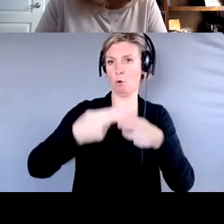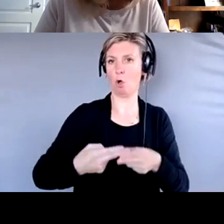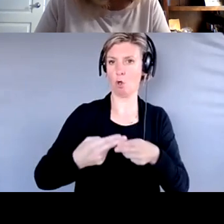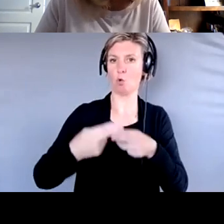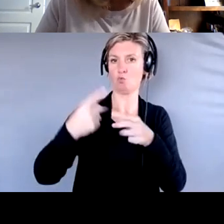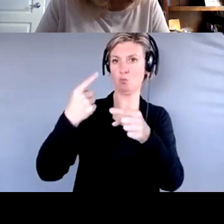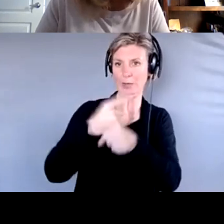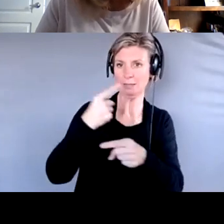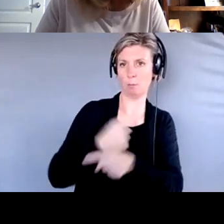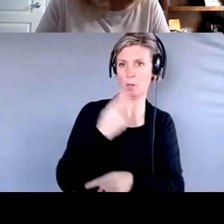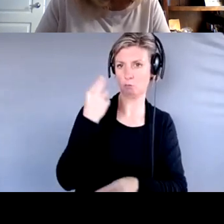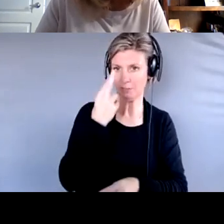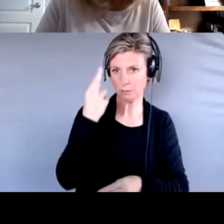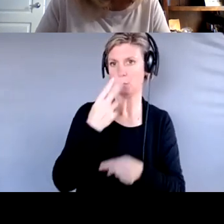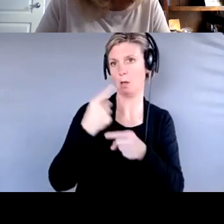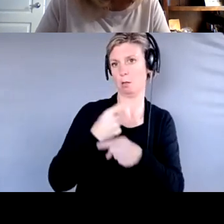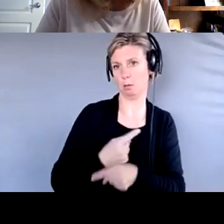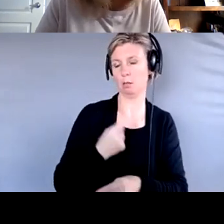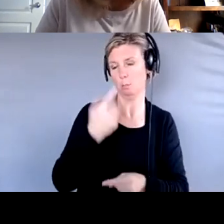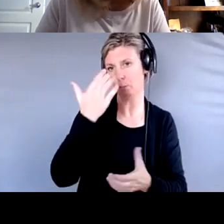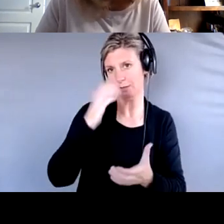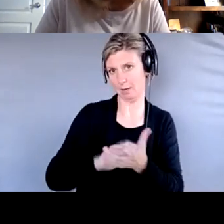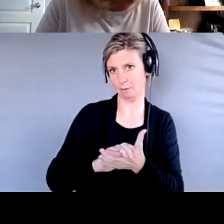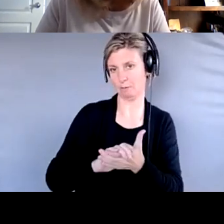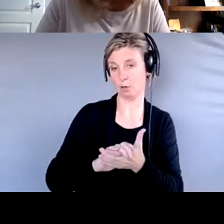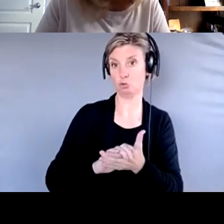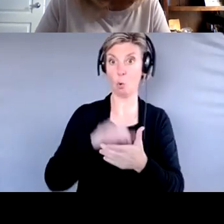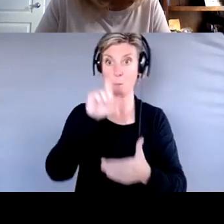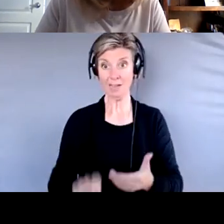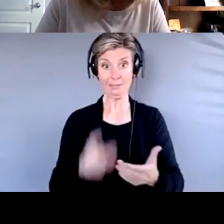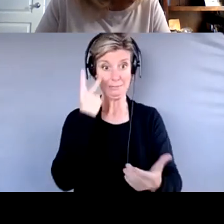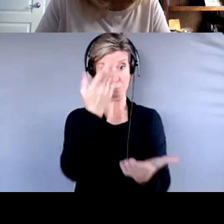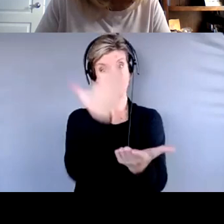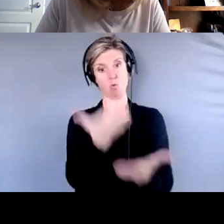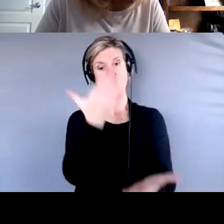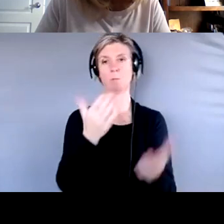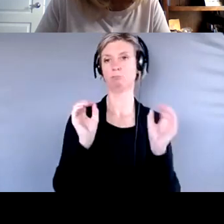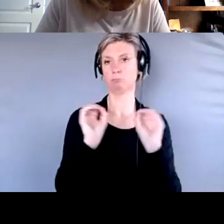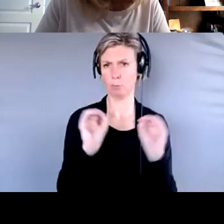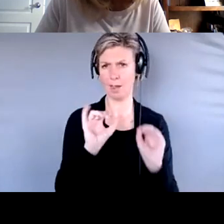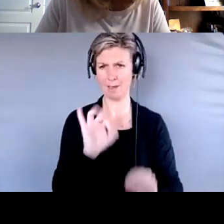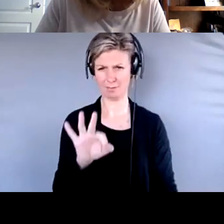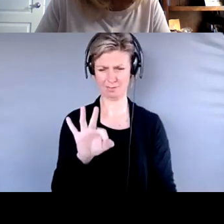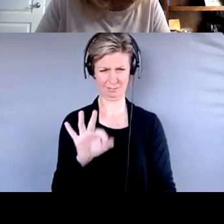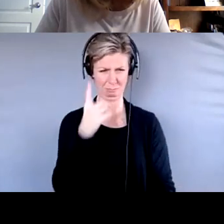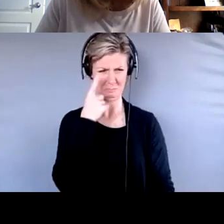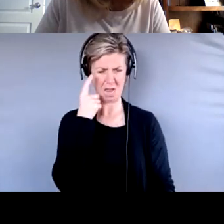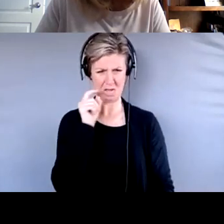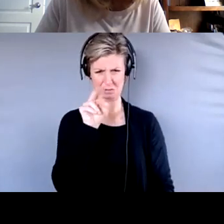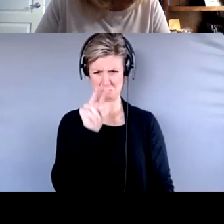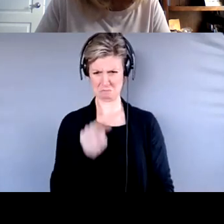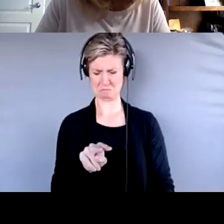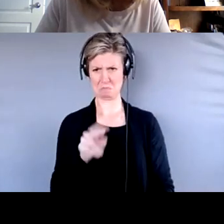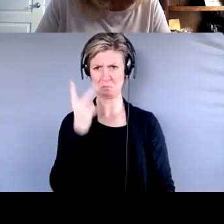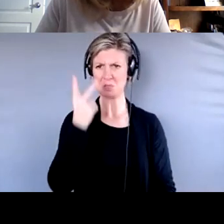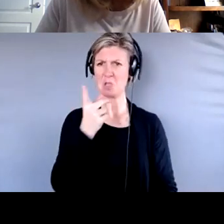financial exploitation isn't necessarily required. If there are red flags, there's warning signs and there's, you know, real concern that